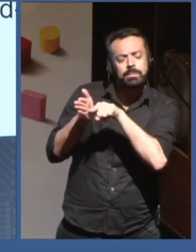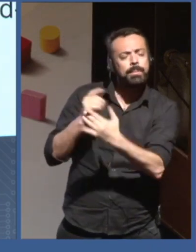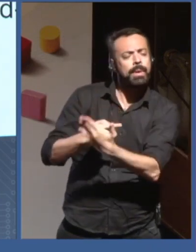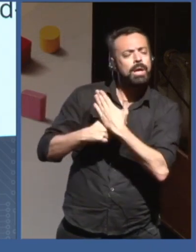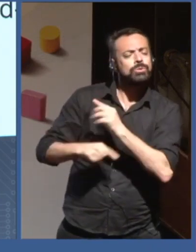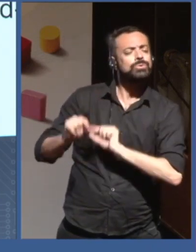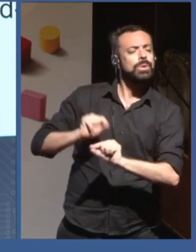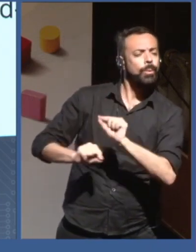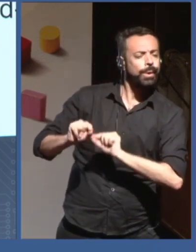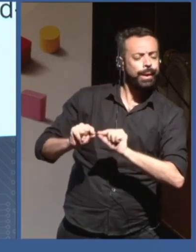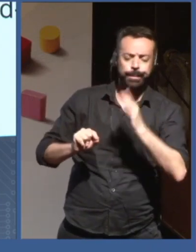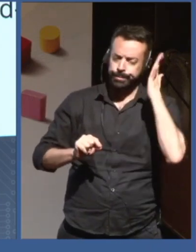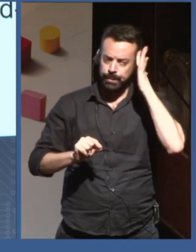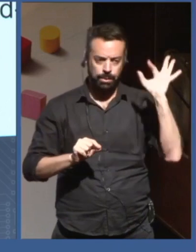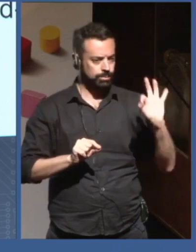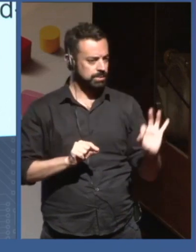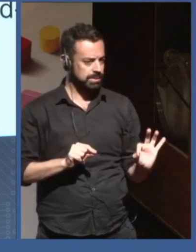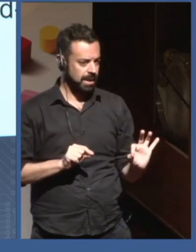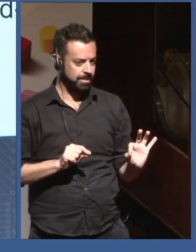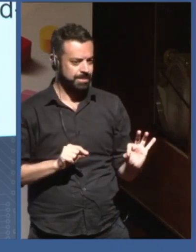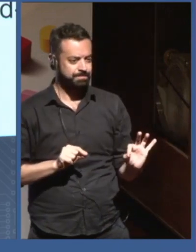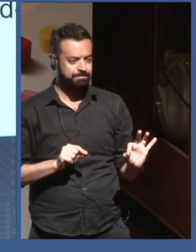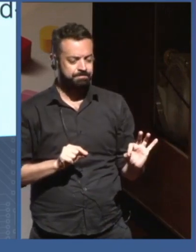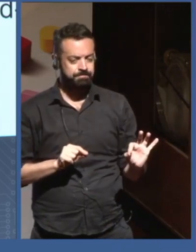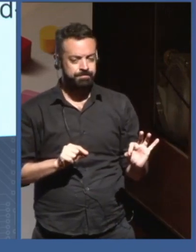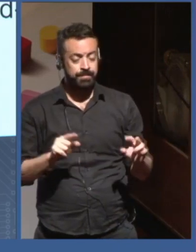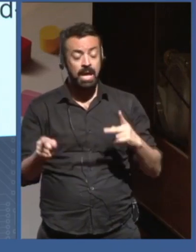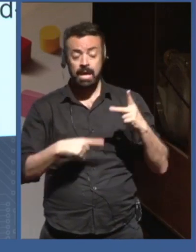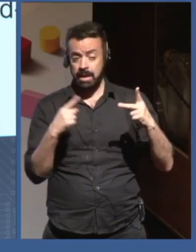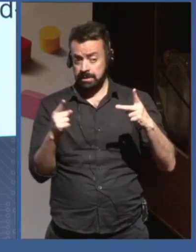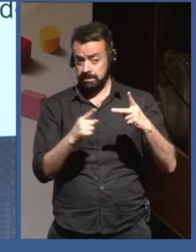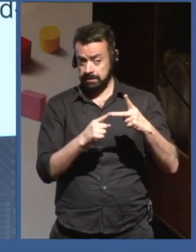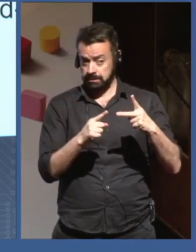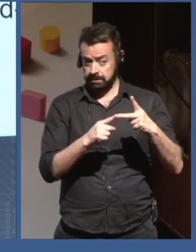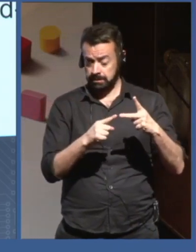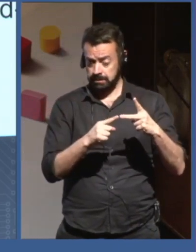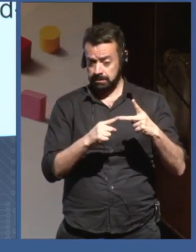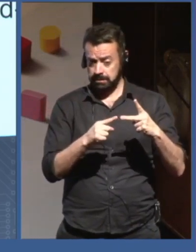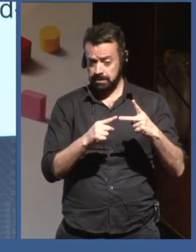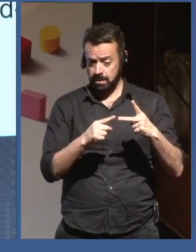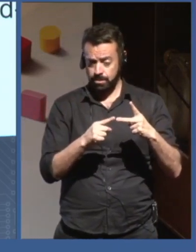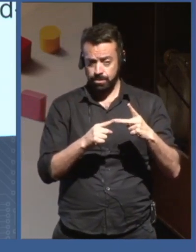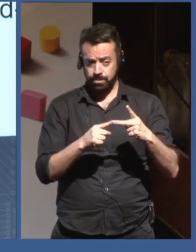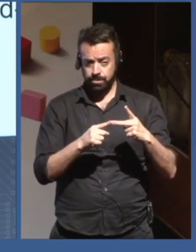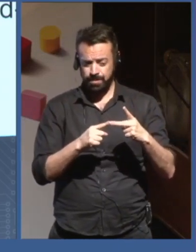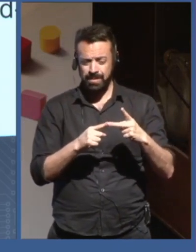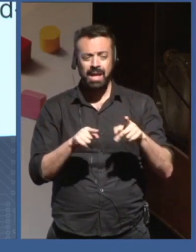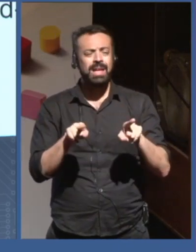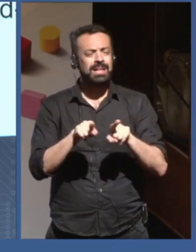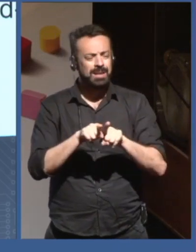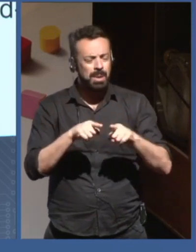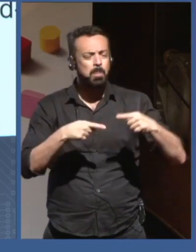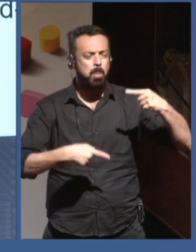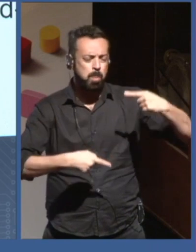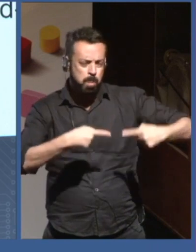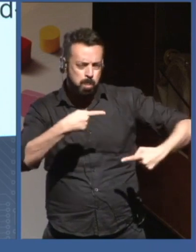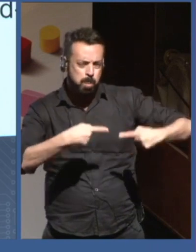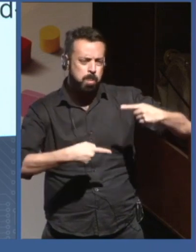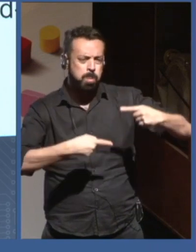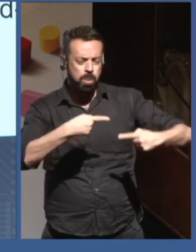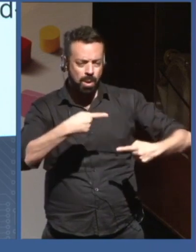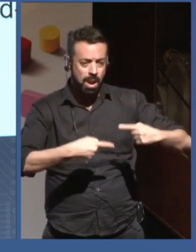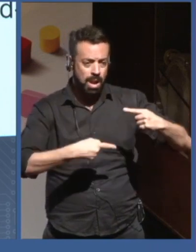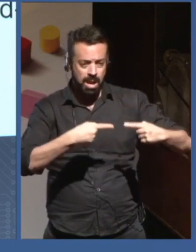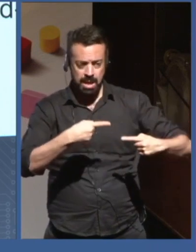is also that, like, powerful, so it's a very political argument, is that powerful elites that benefit from the status